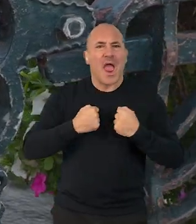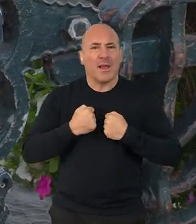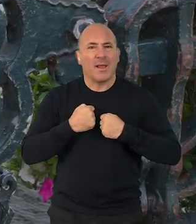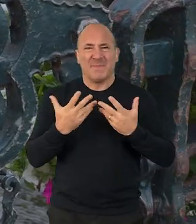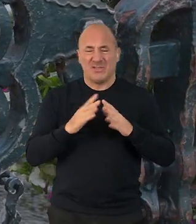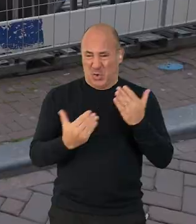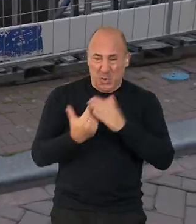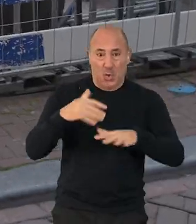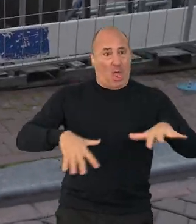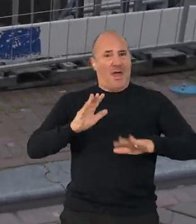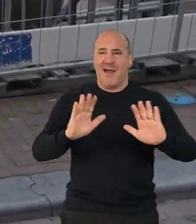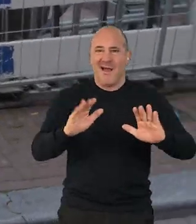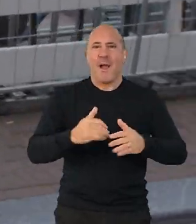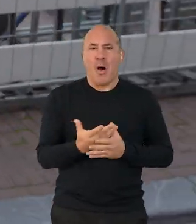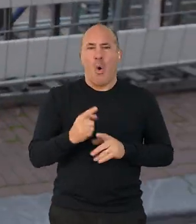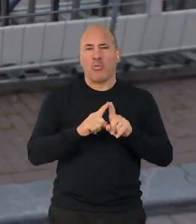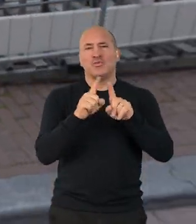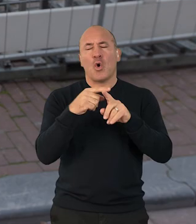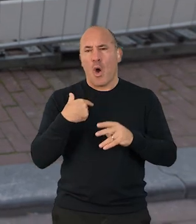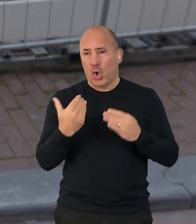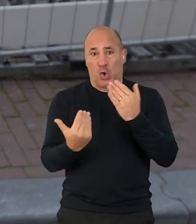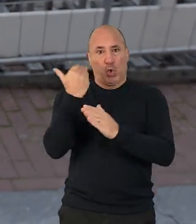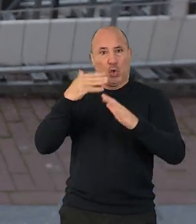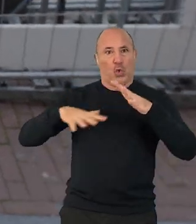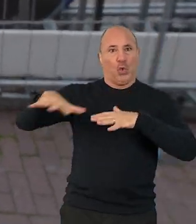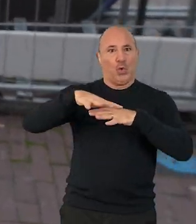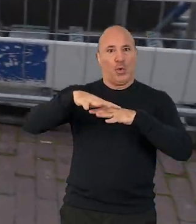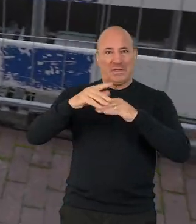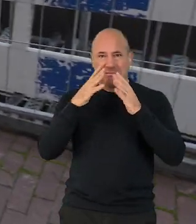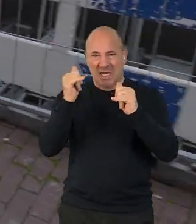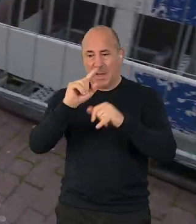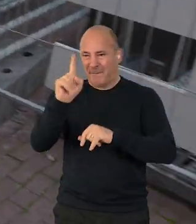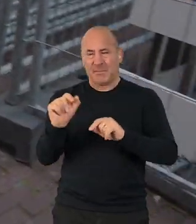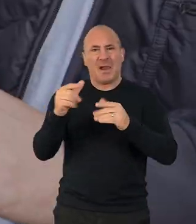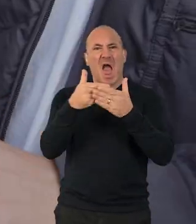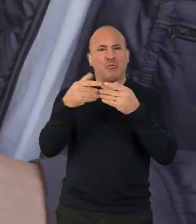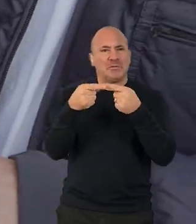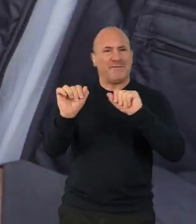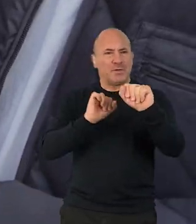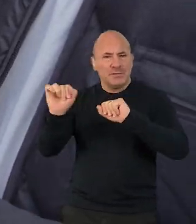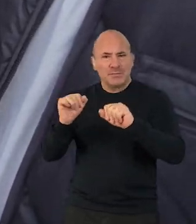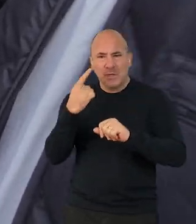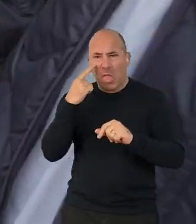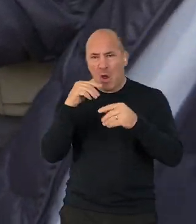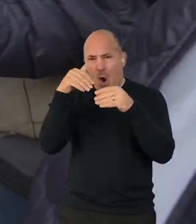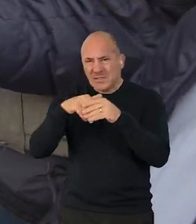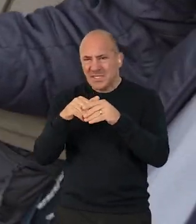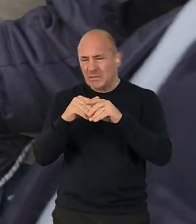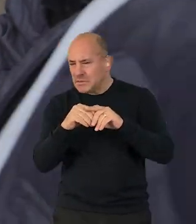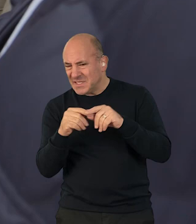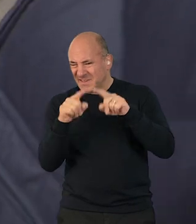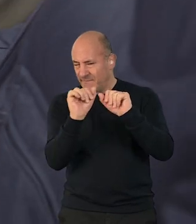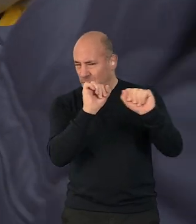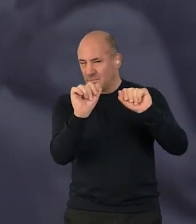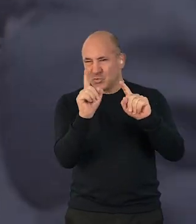UK so it wasn't completely daunting but also allowed us to take our platform to a new market, to test it out on people who speak different languages,